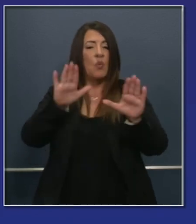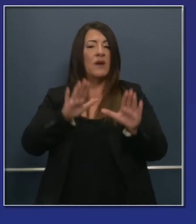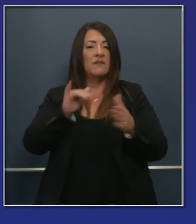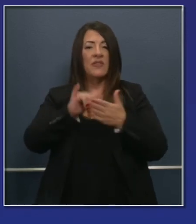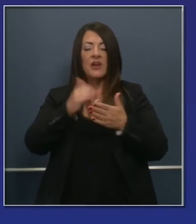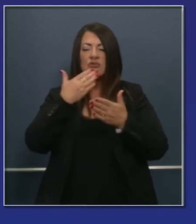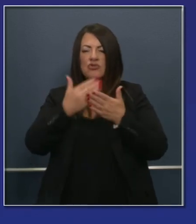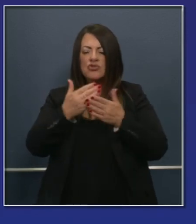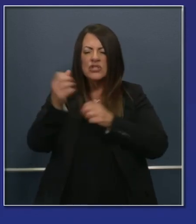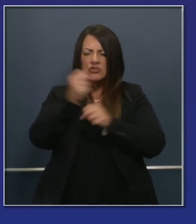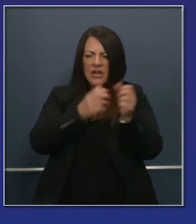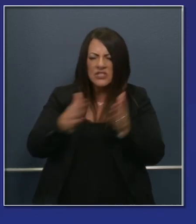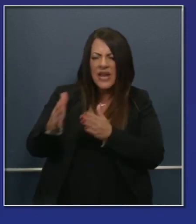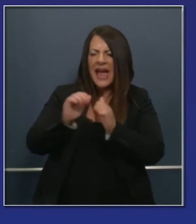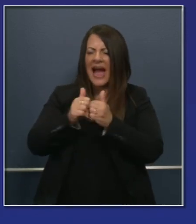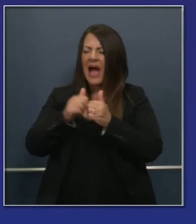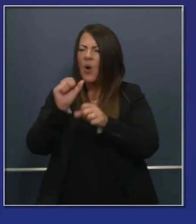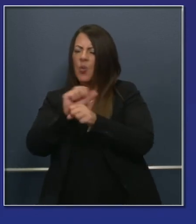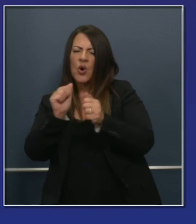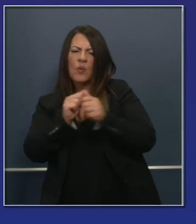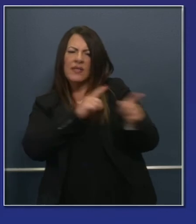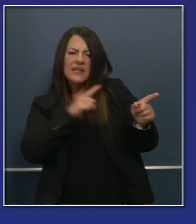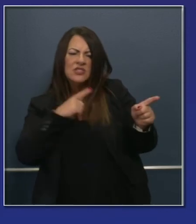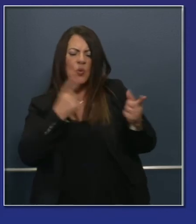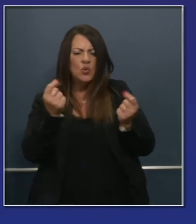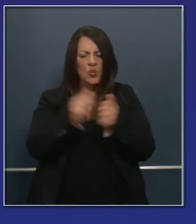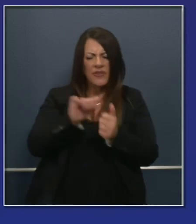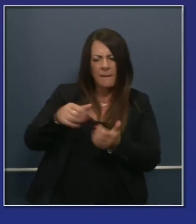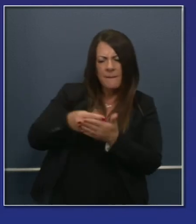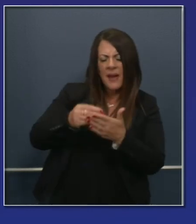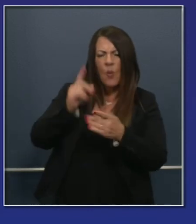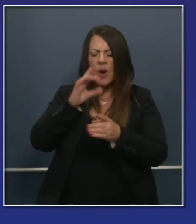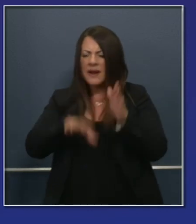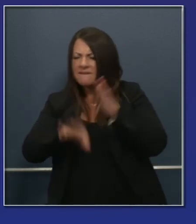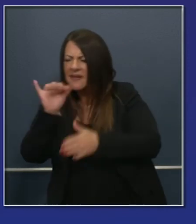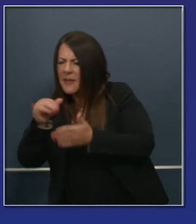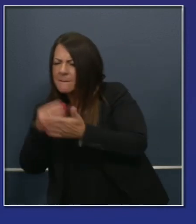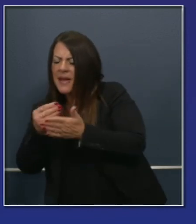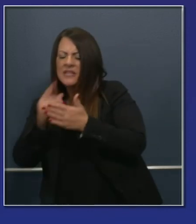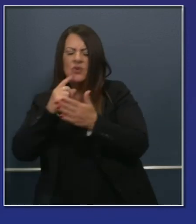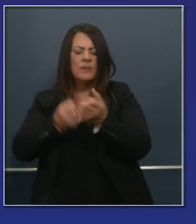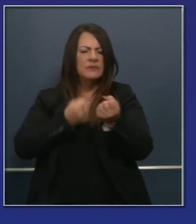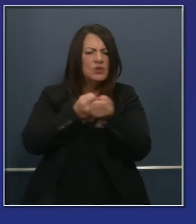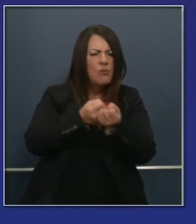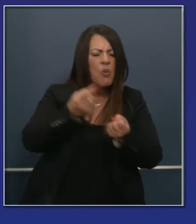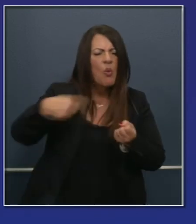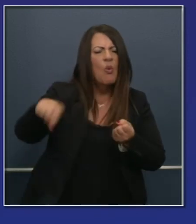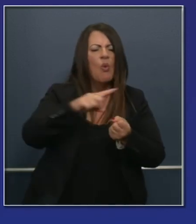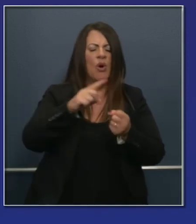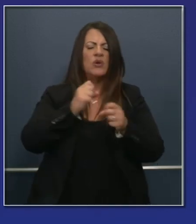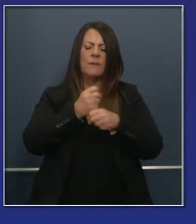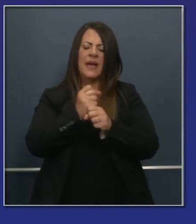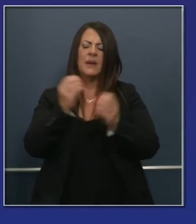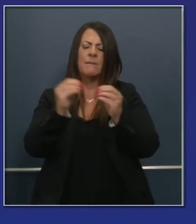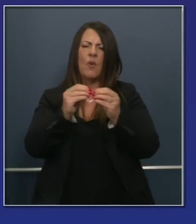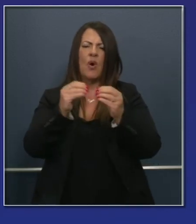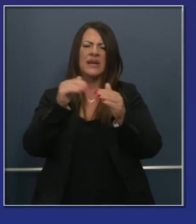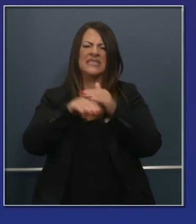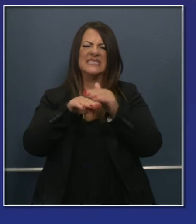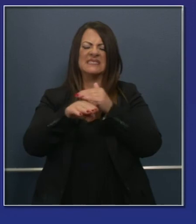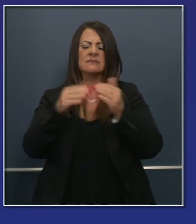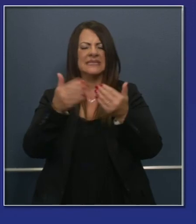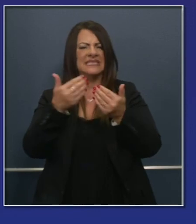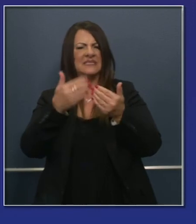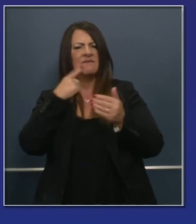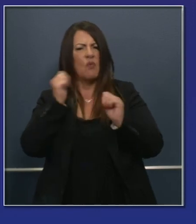have some strategies on funding, working with the legislature, and what Superintendent Thurman referenced, some of the legislative pursuits that are